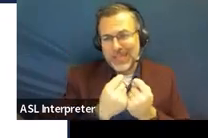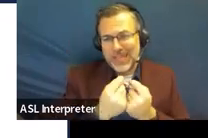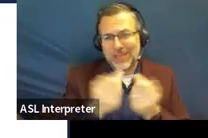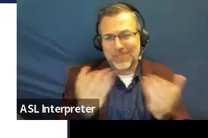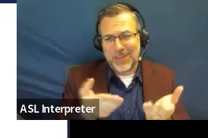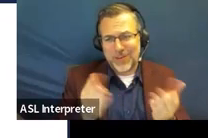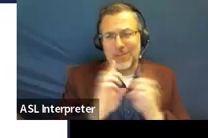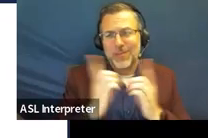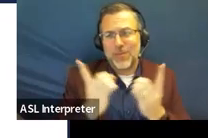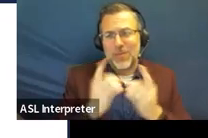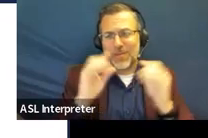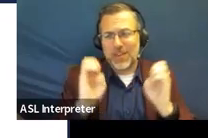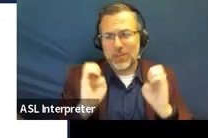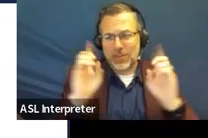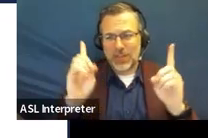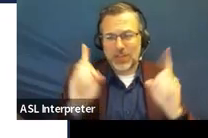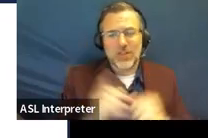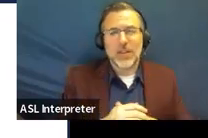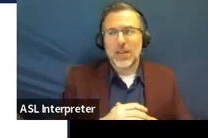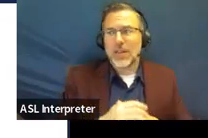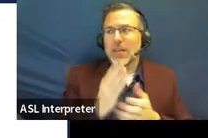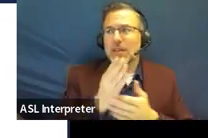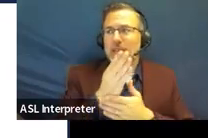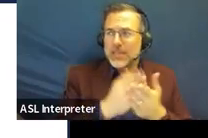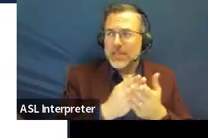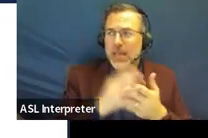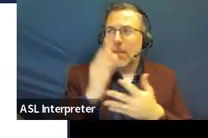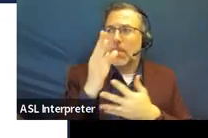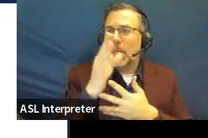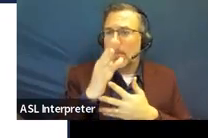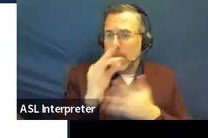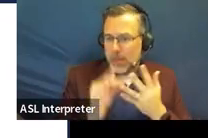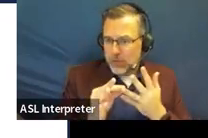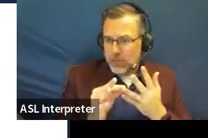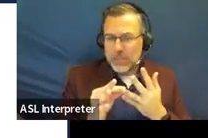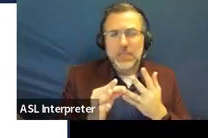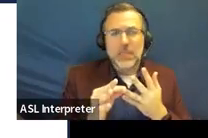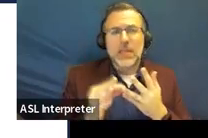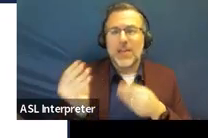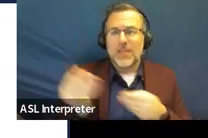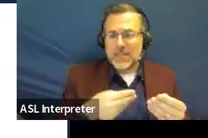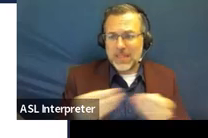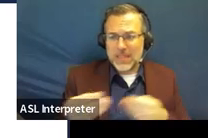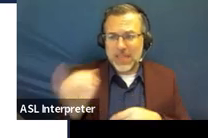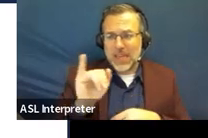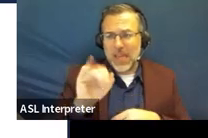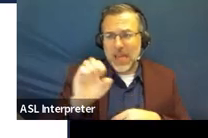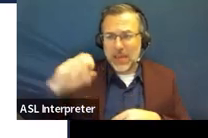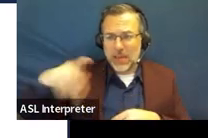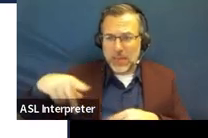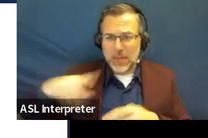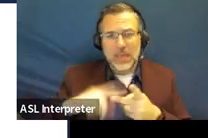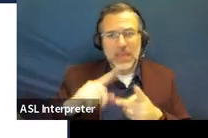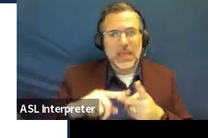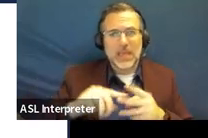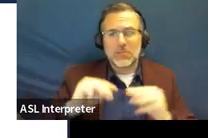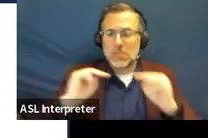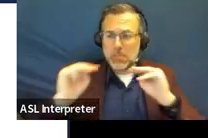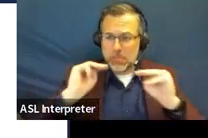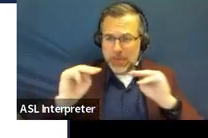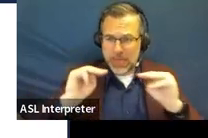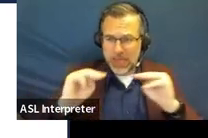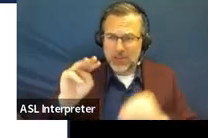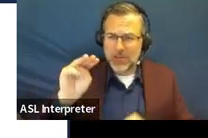of those dispute resolution options would be a facilitated IEP. There's a mediation option. There's a state